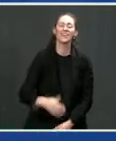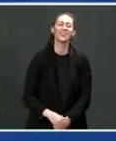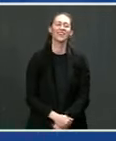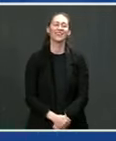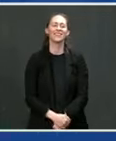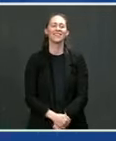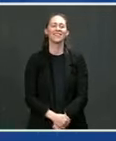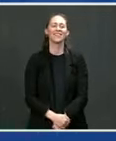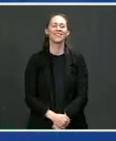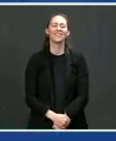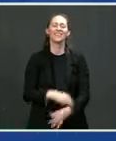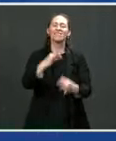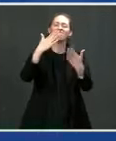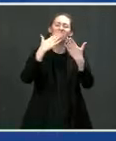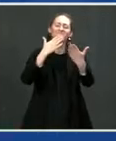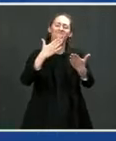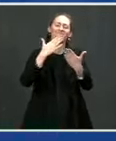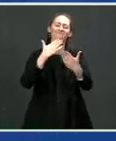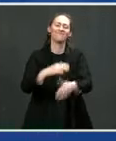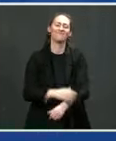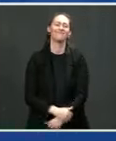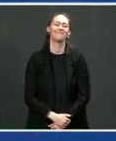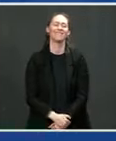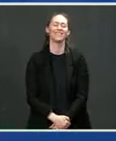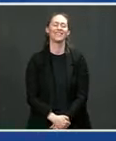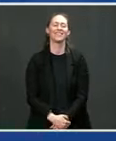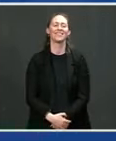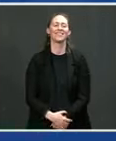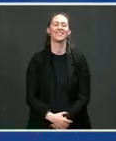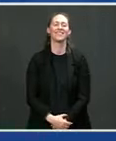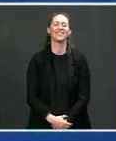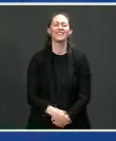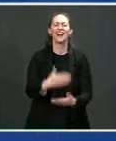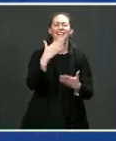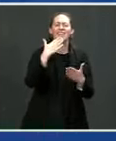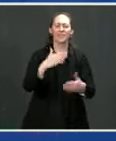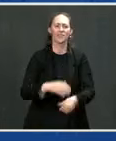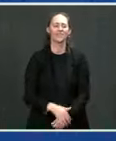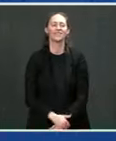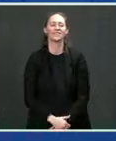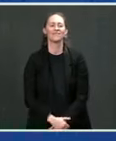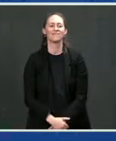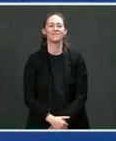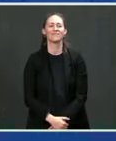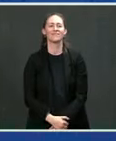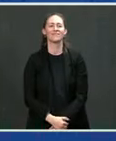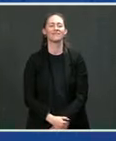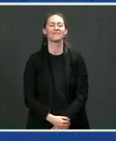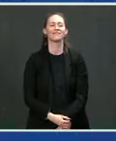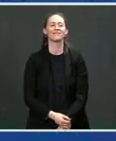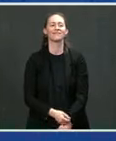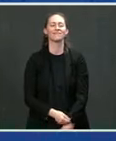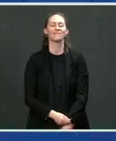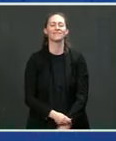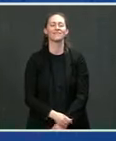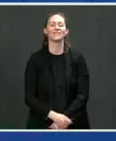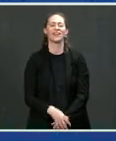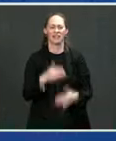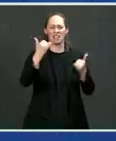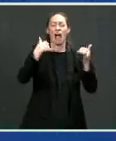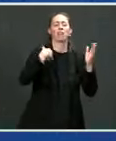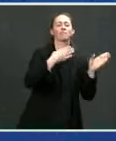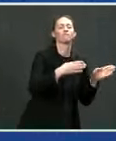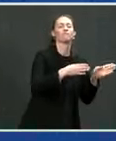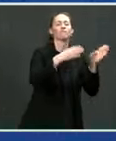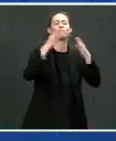Thank you, Morgan, and Jack as well, for the demonstration. So, sir, let's move along to the next stop with Proterra's Vice President